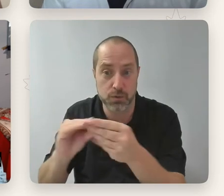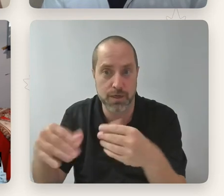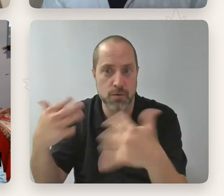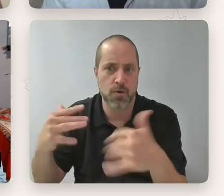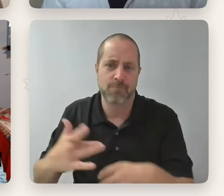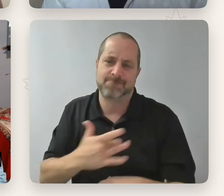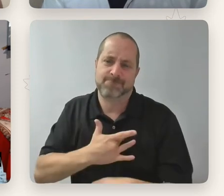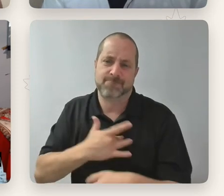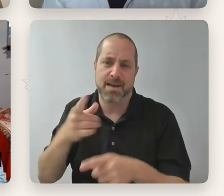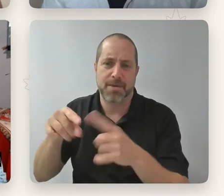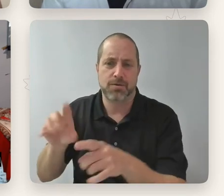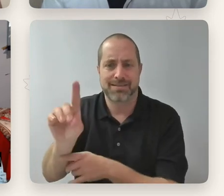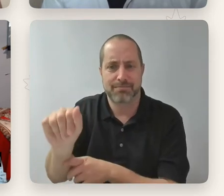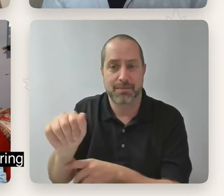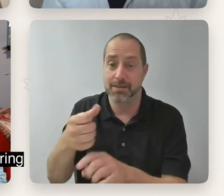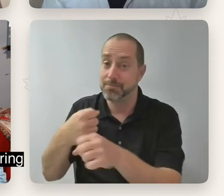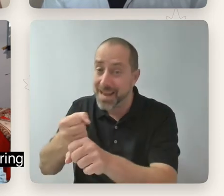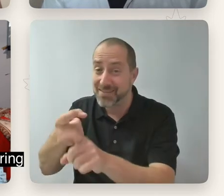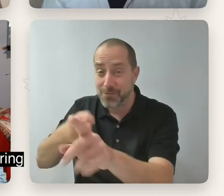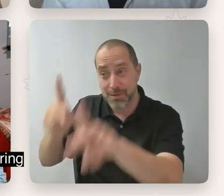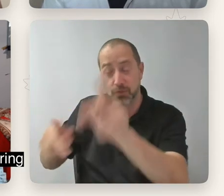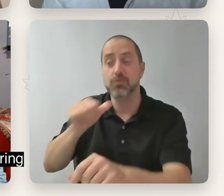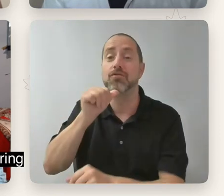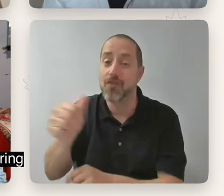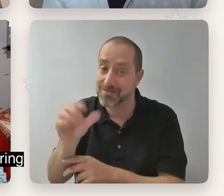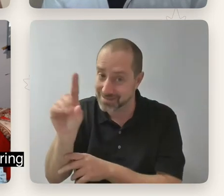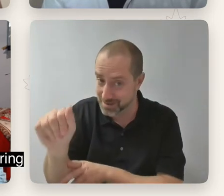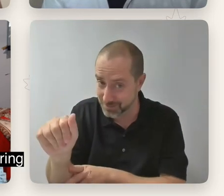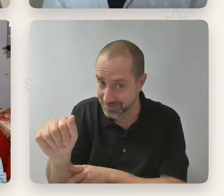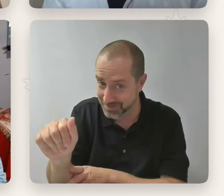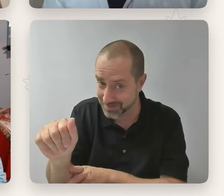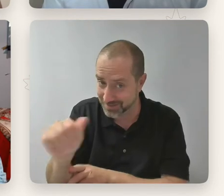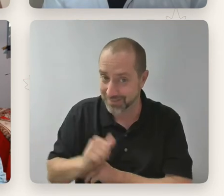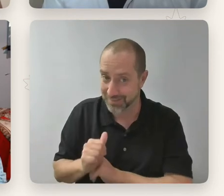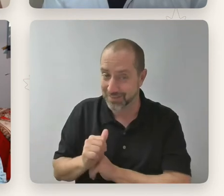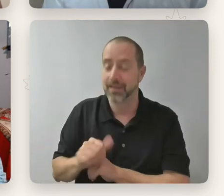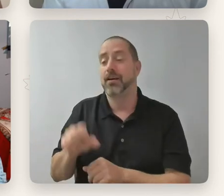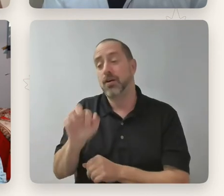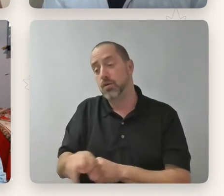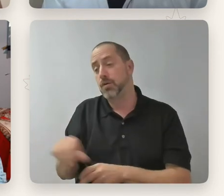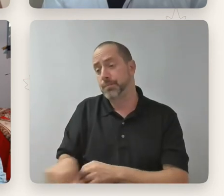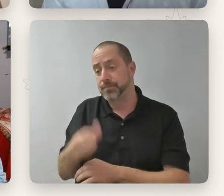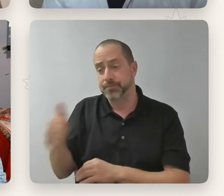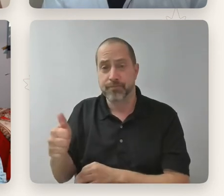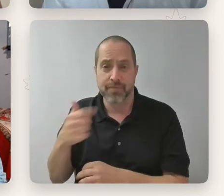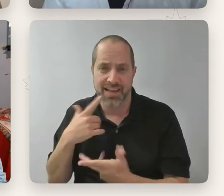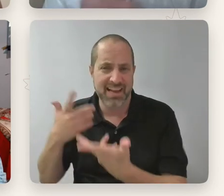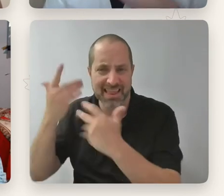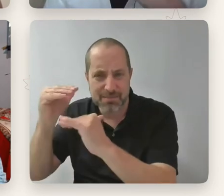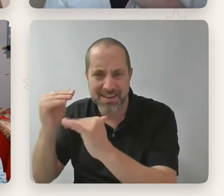community, um, uh, whether it's, you recurring limitations in terms of accessibility, in terms of economics,